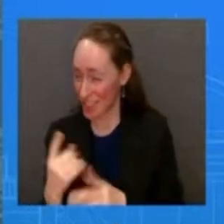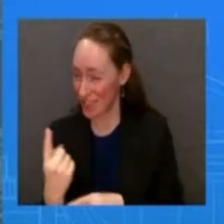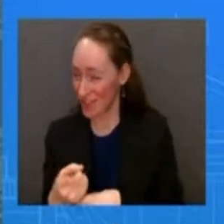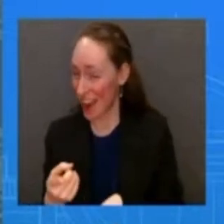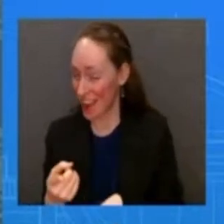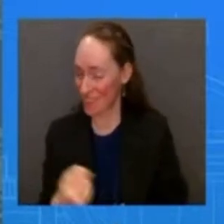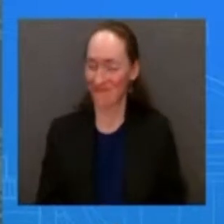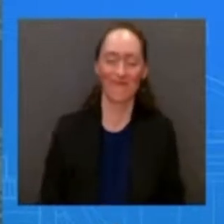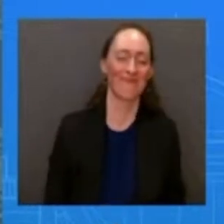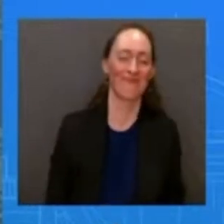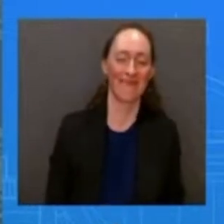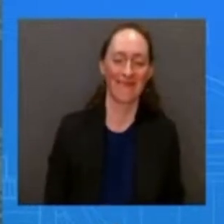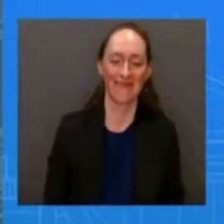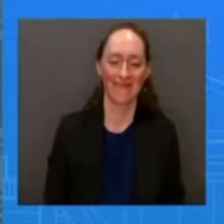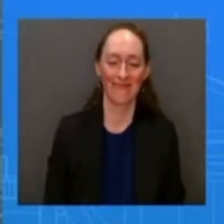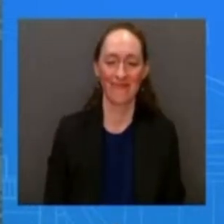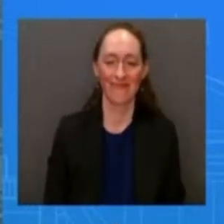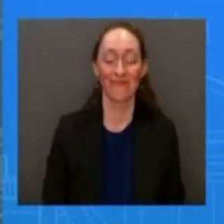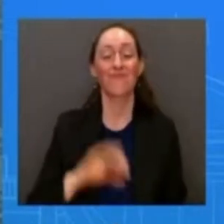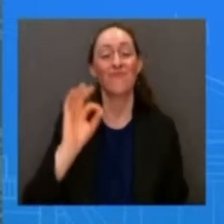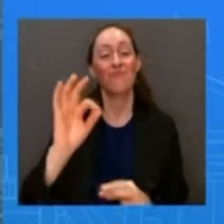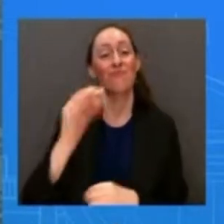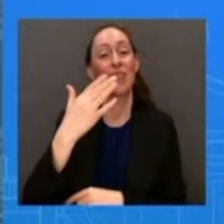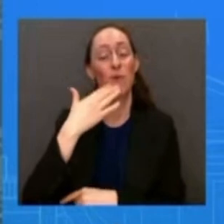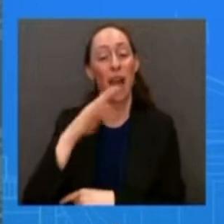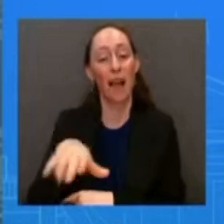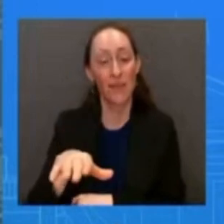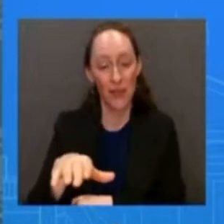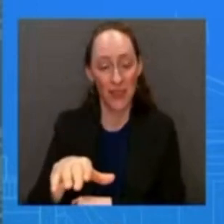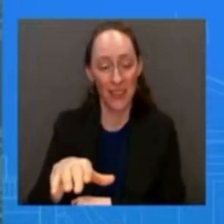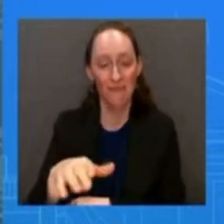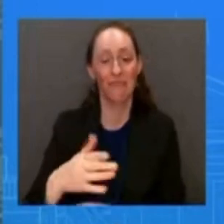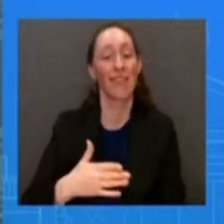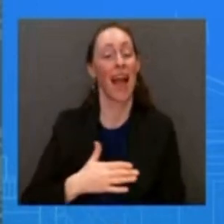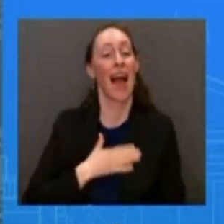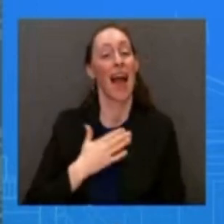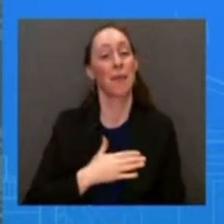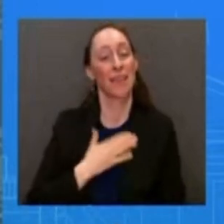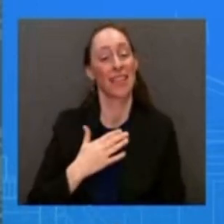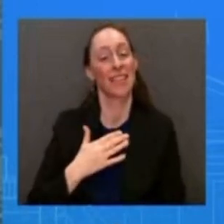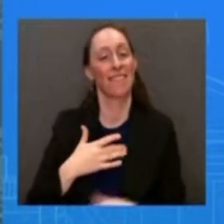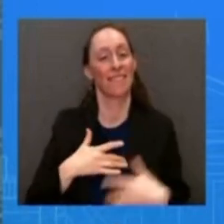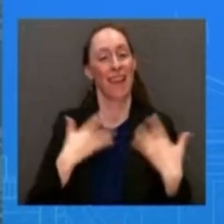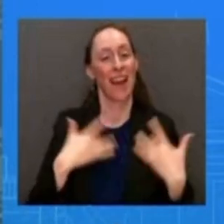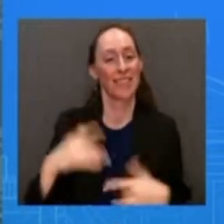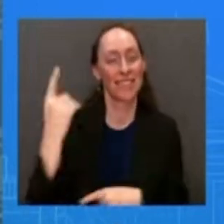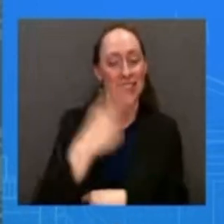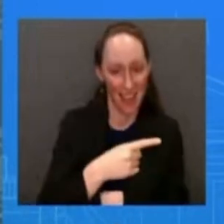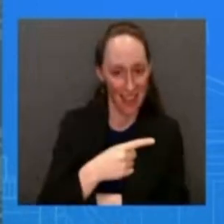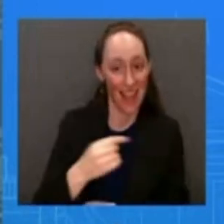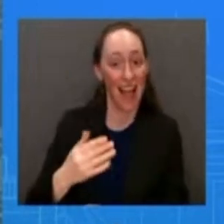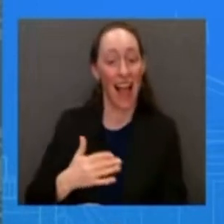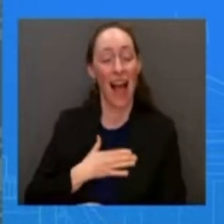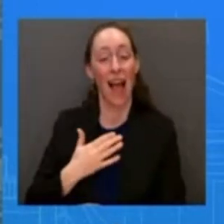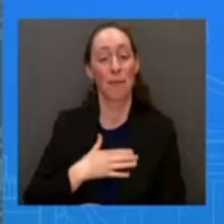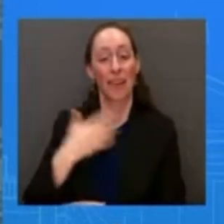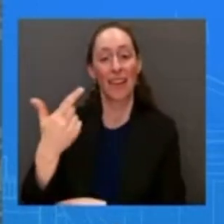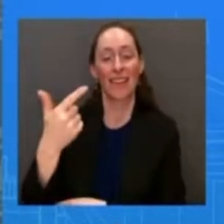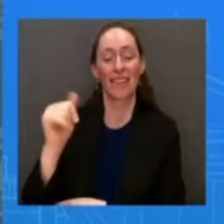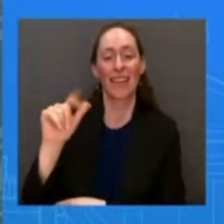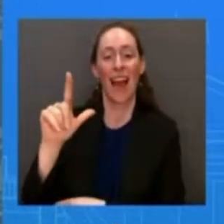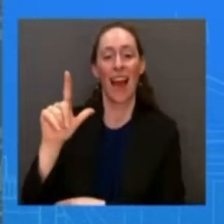valentine's day happy galentine's day happy anti-valentine's day however you celebrate we appreciate you and we welcome you